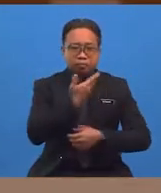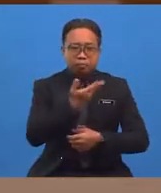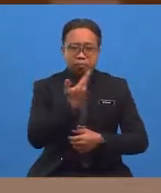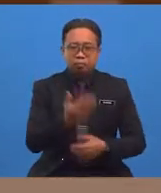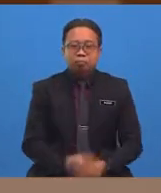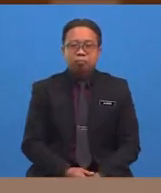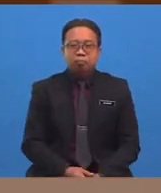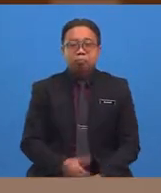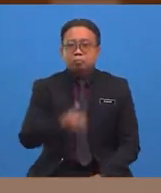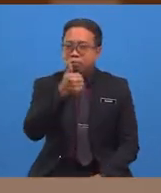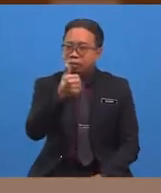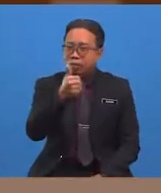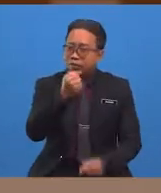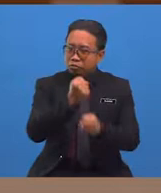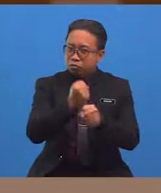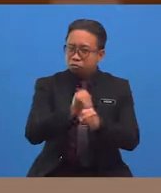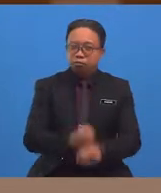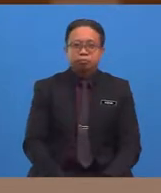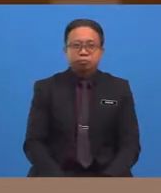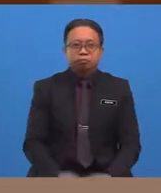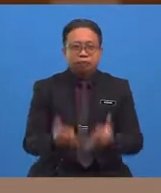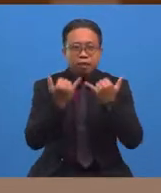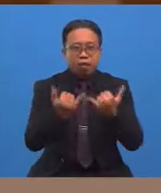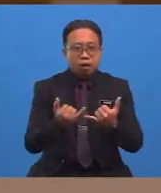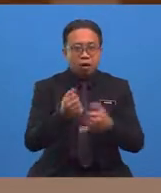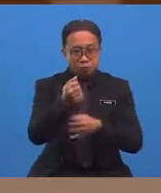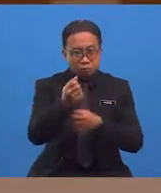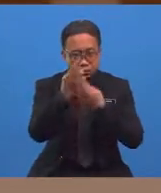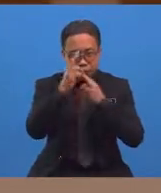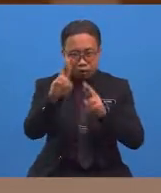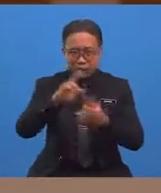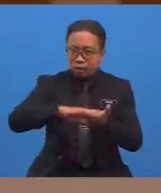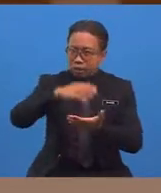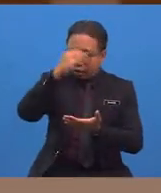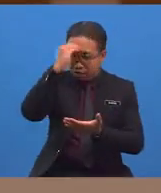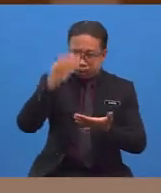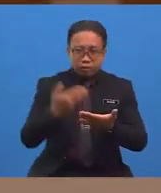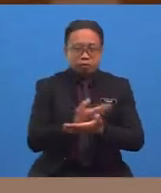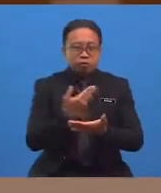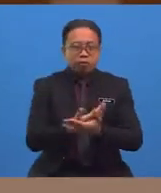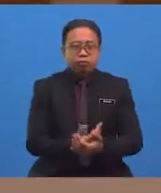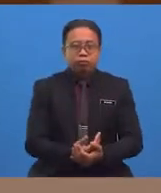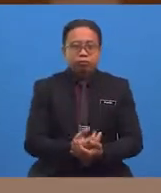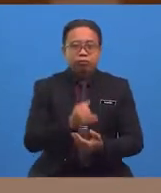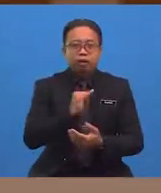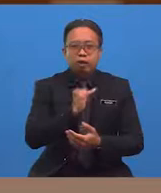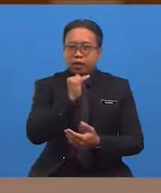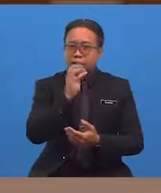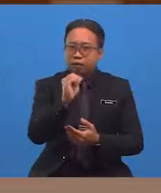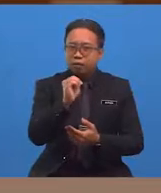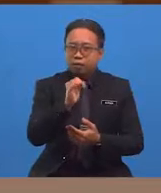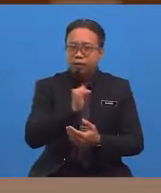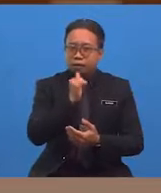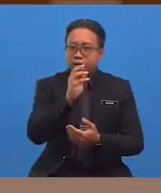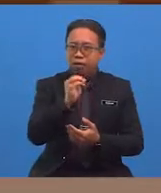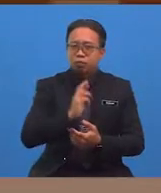Great job everyone! Now, are we ready to learn something new? I am and I am